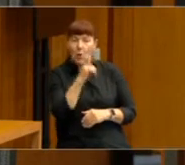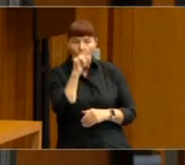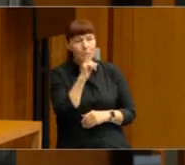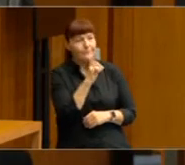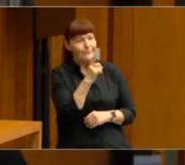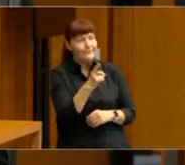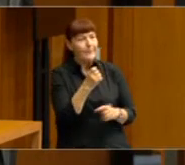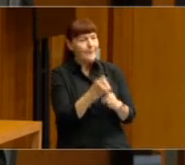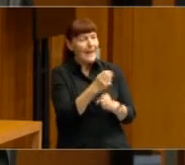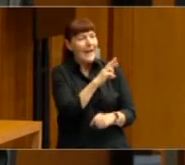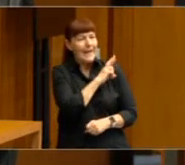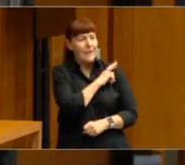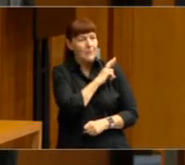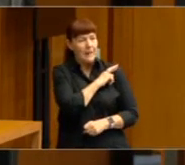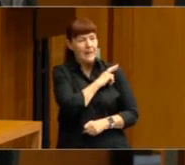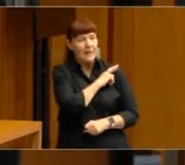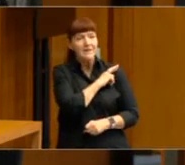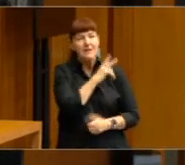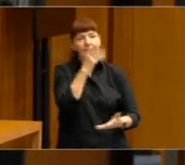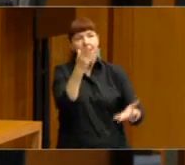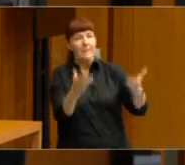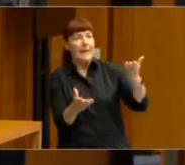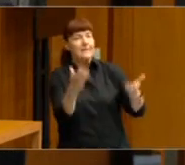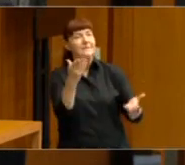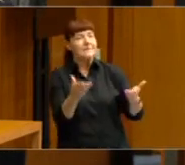governance. So it's about striking a balance there.